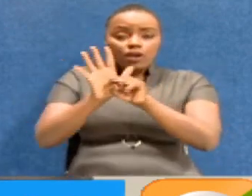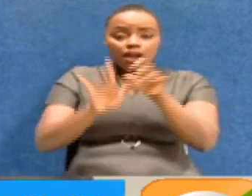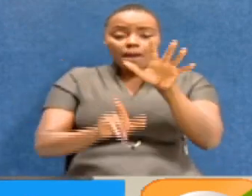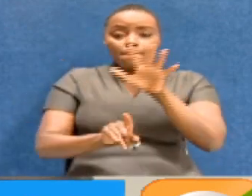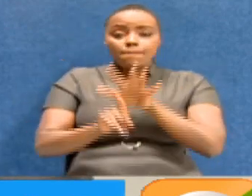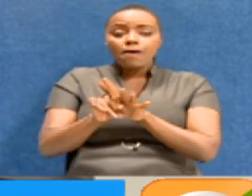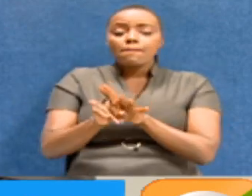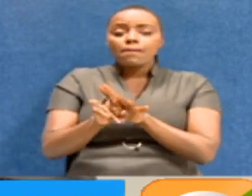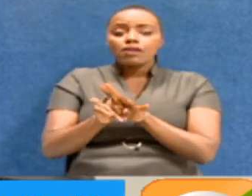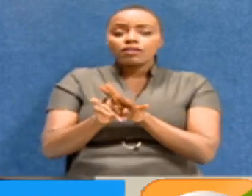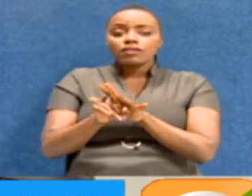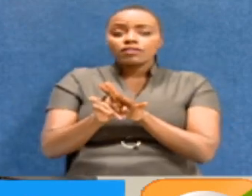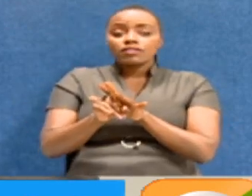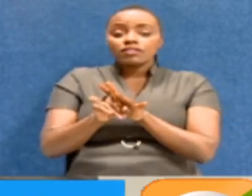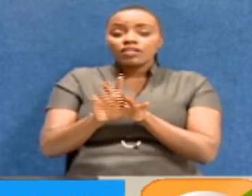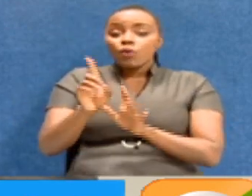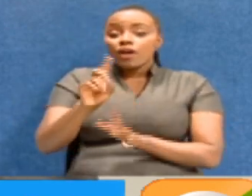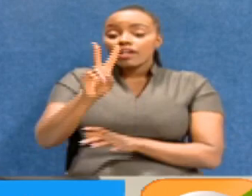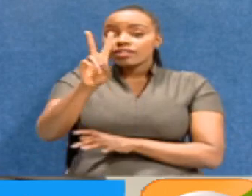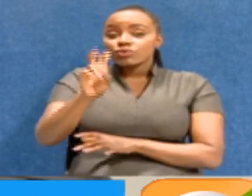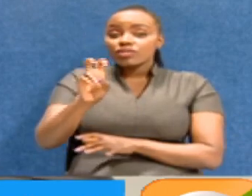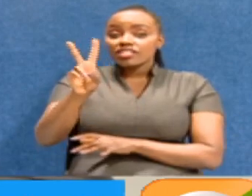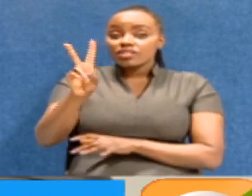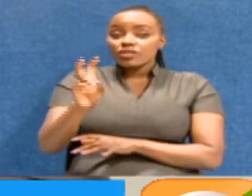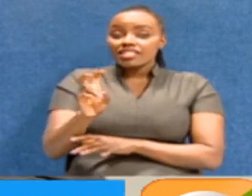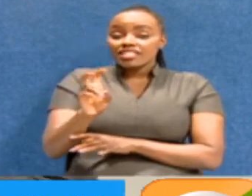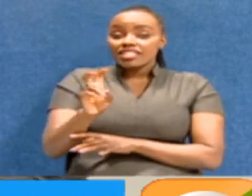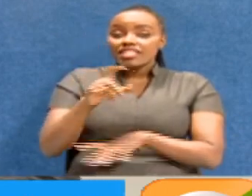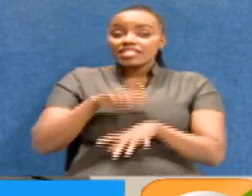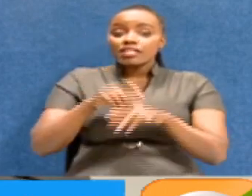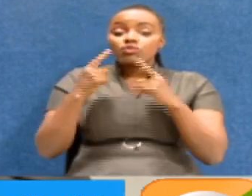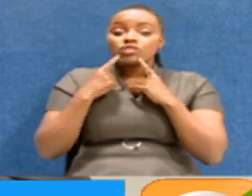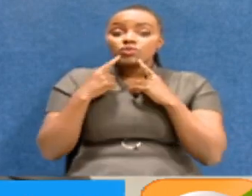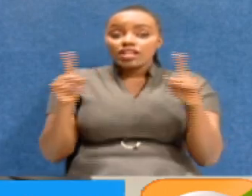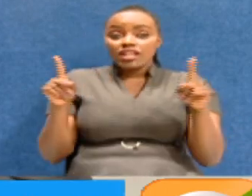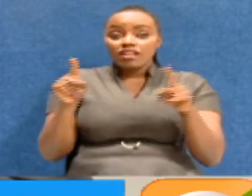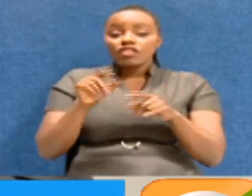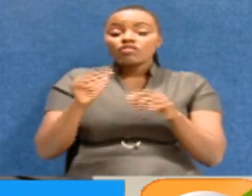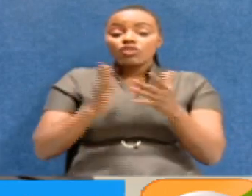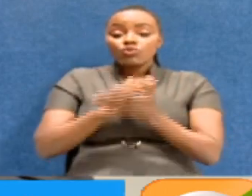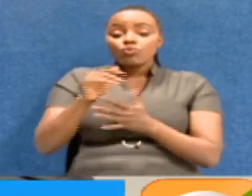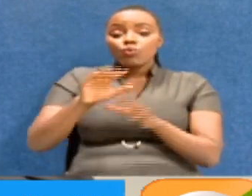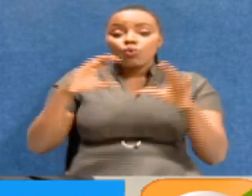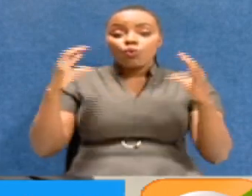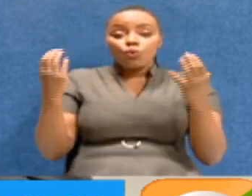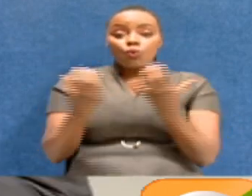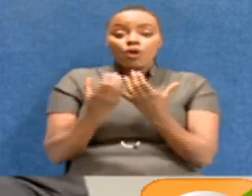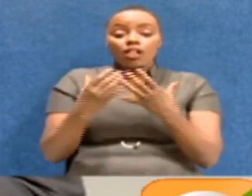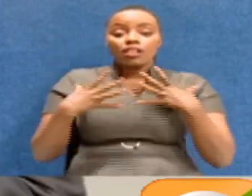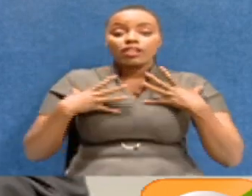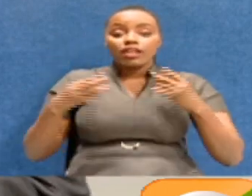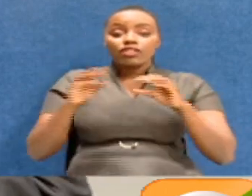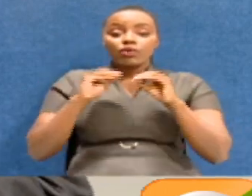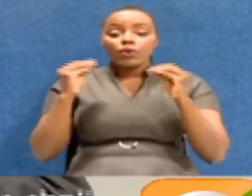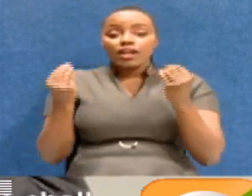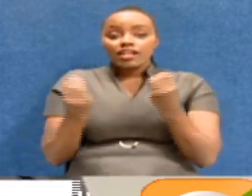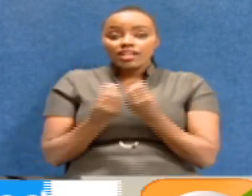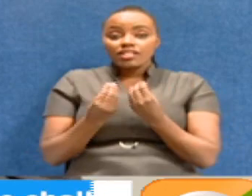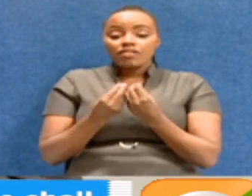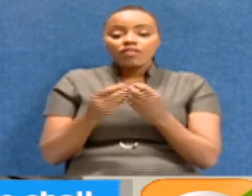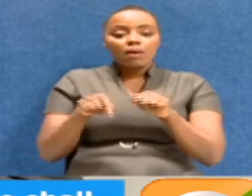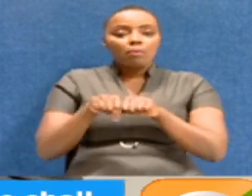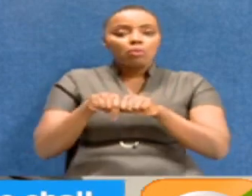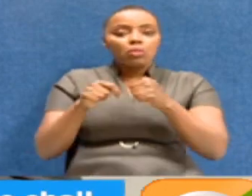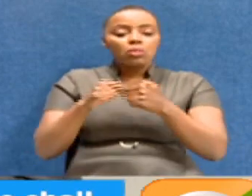pandemic struck in 2020, when it was declared a pandemic by the World Health Organization, it disrupted